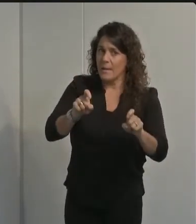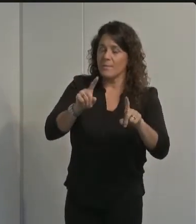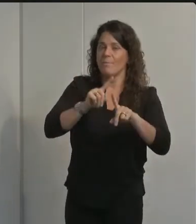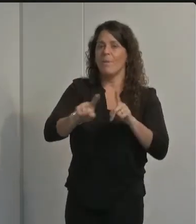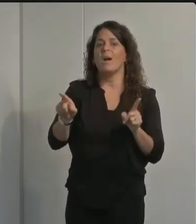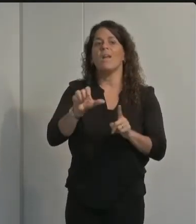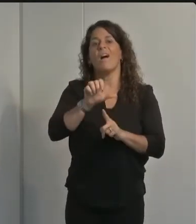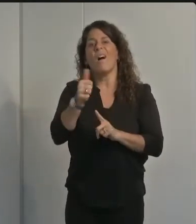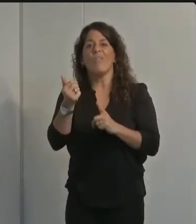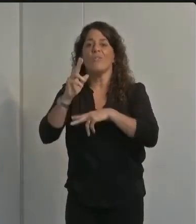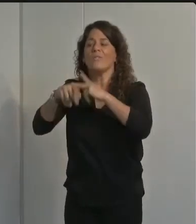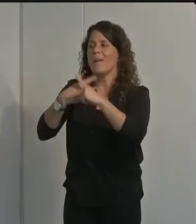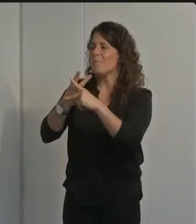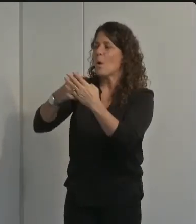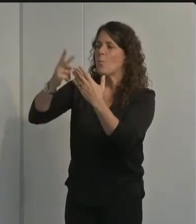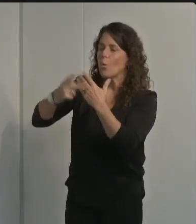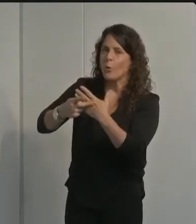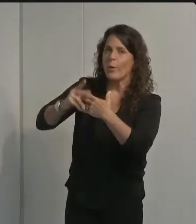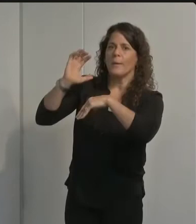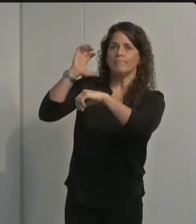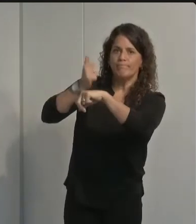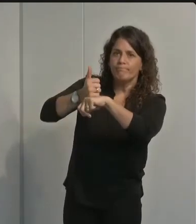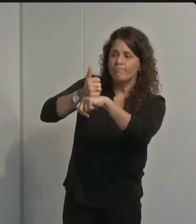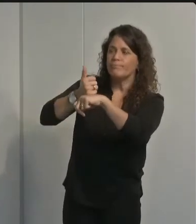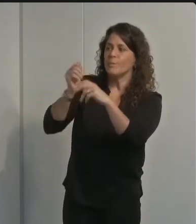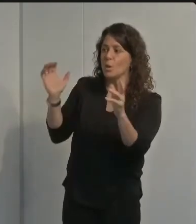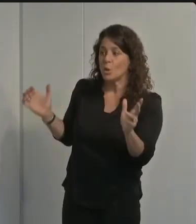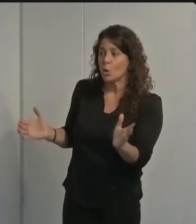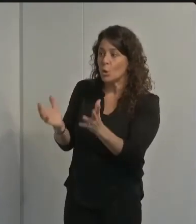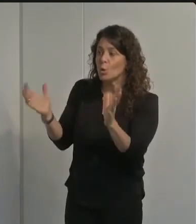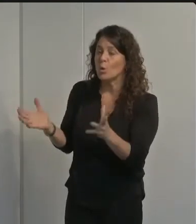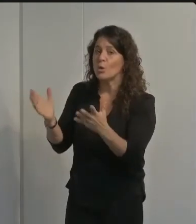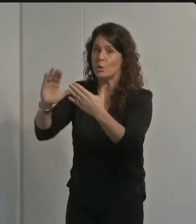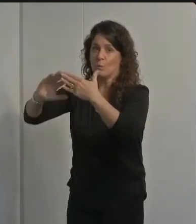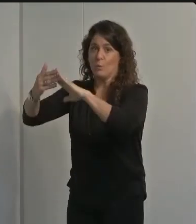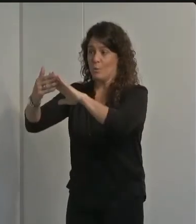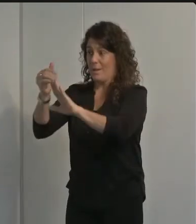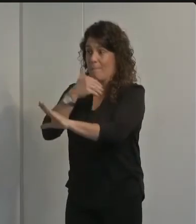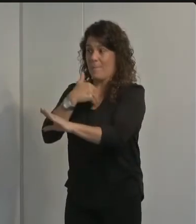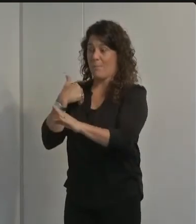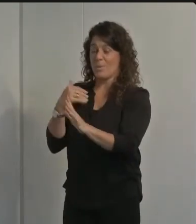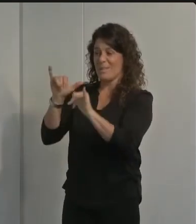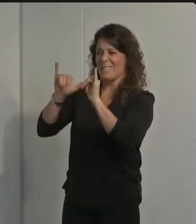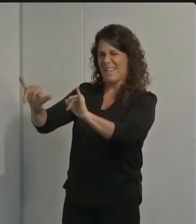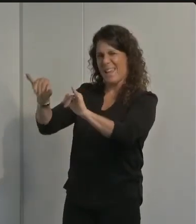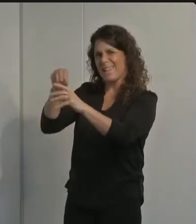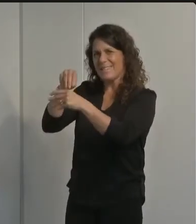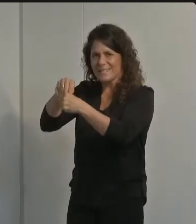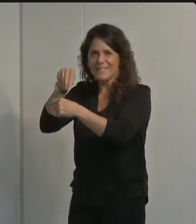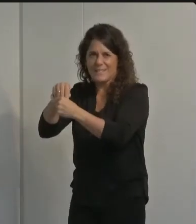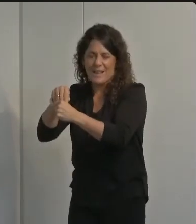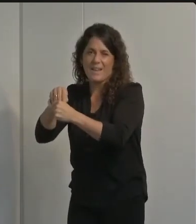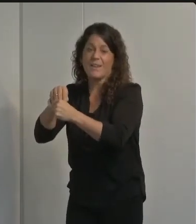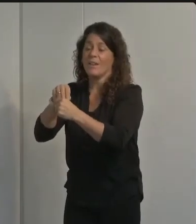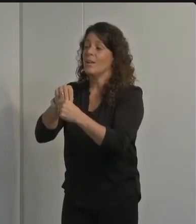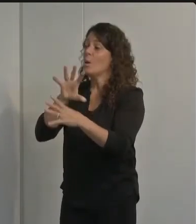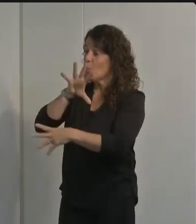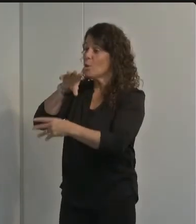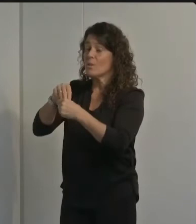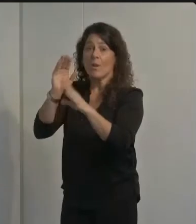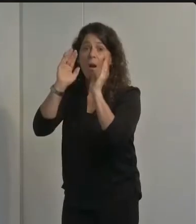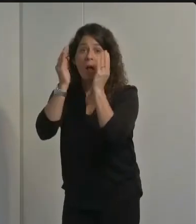programming to encourage residents to stay inside with their household and participate in halloween activities